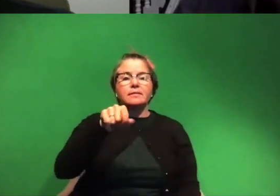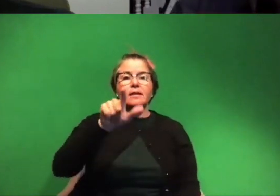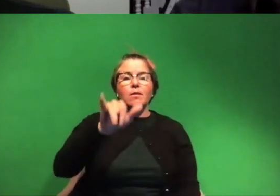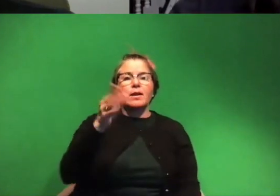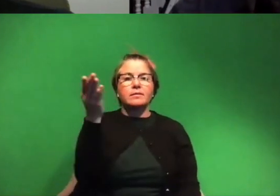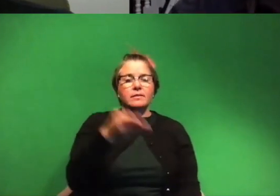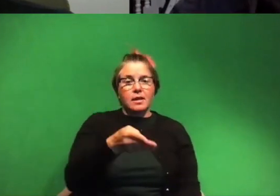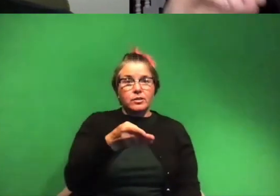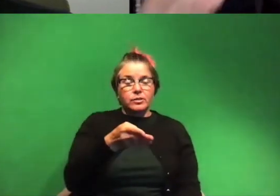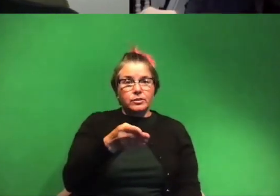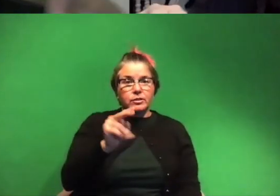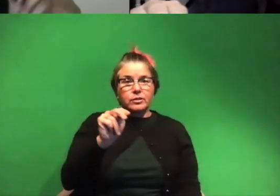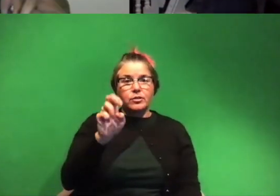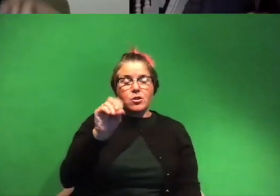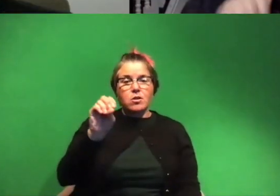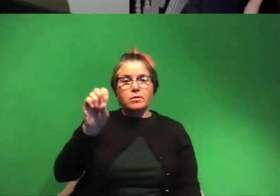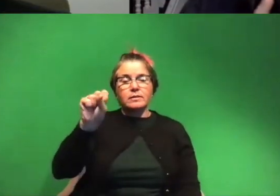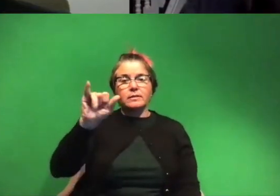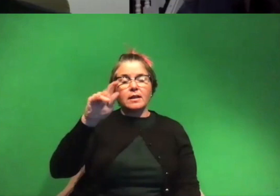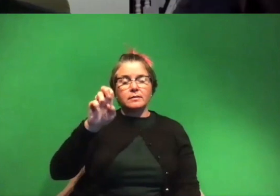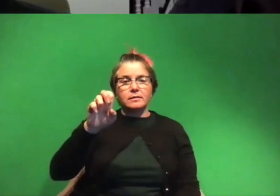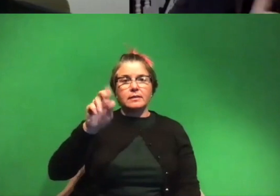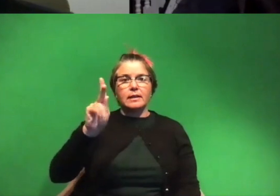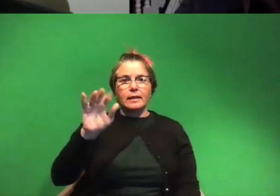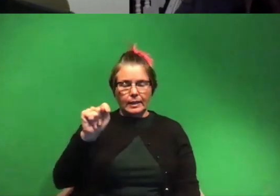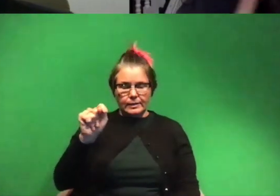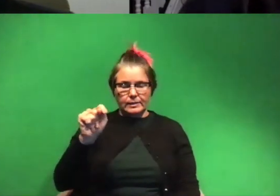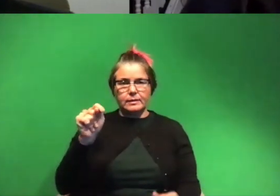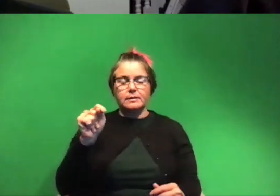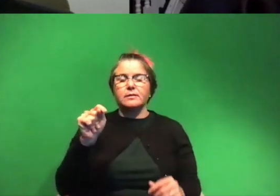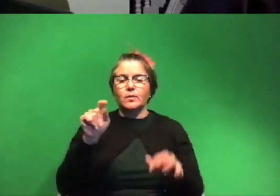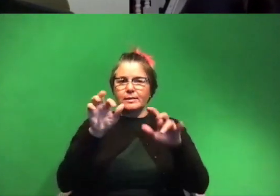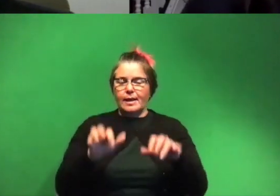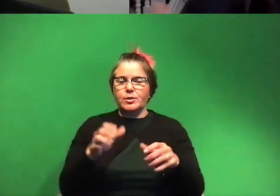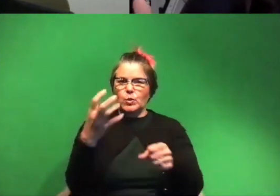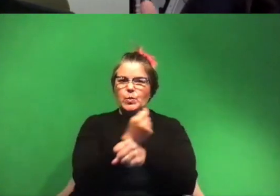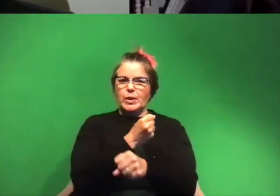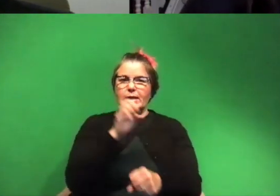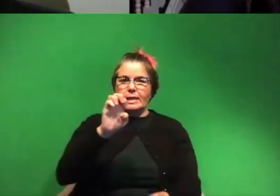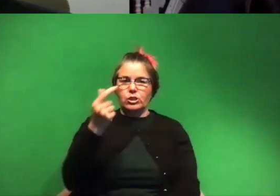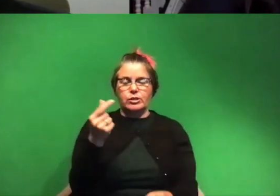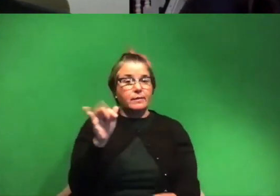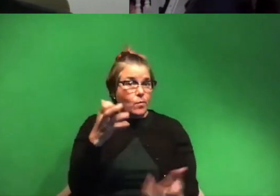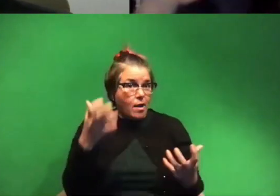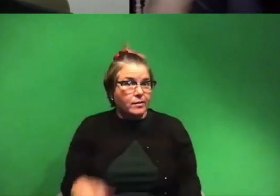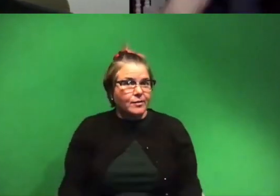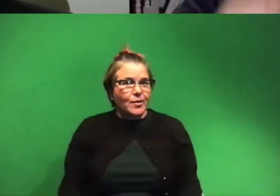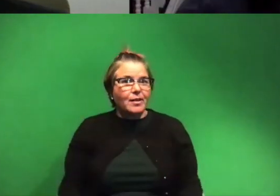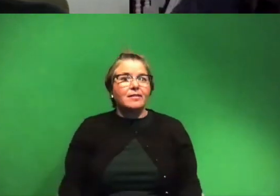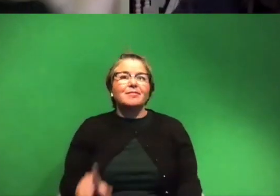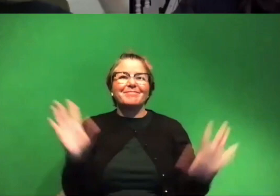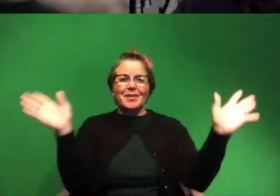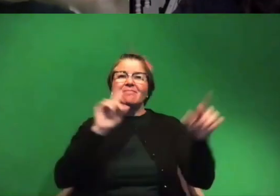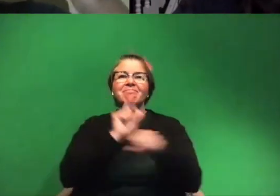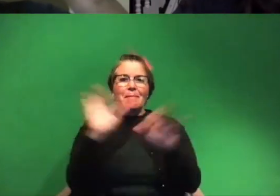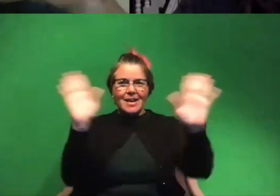uh neuroscience kit to enter to win one of those um an eeg if you're interested okay for real though bye this